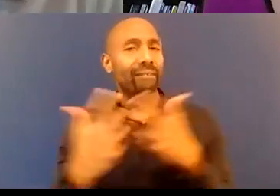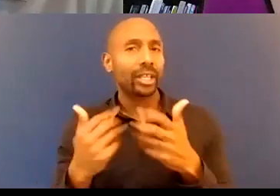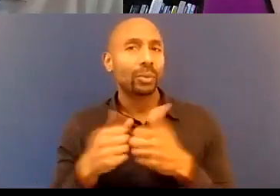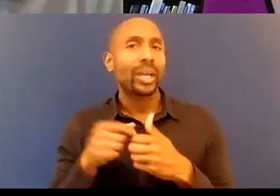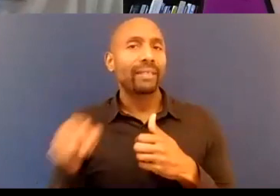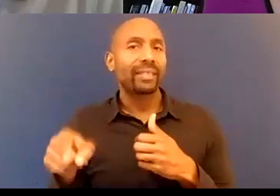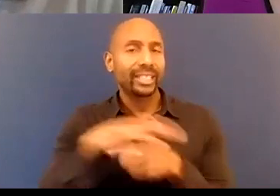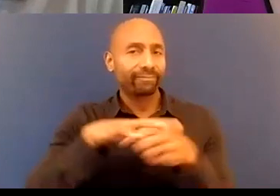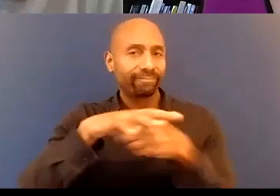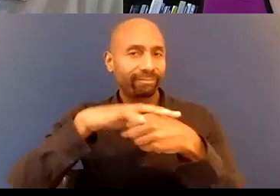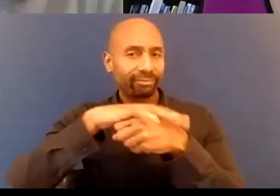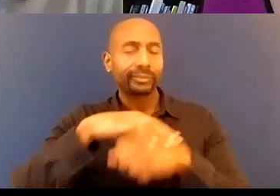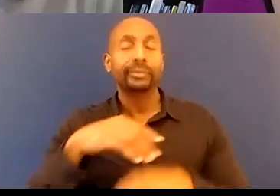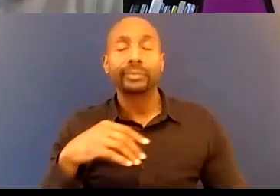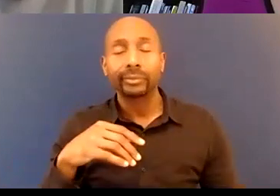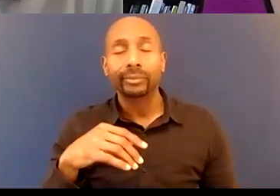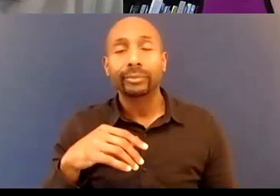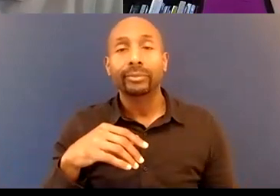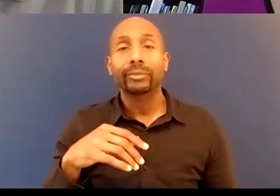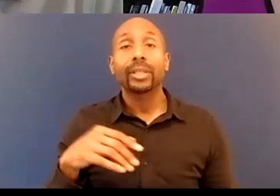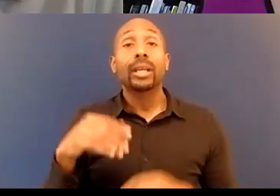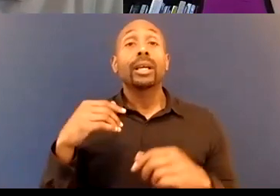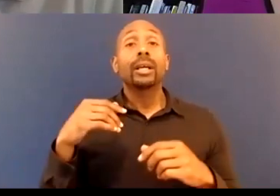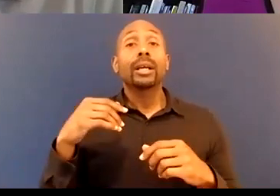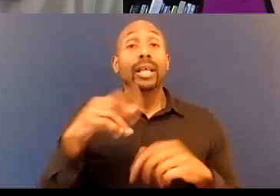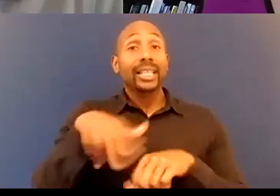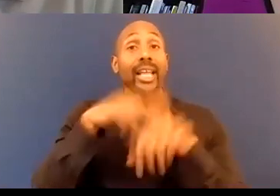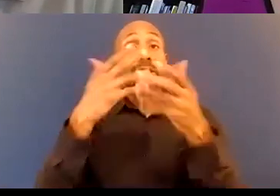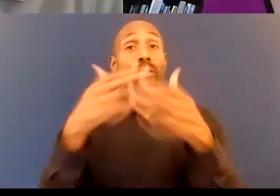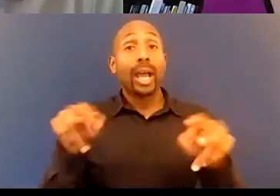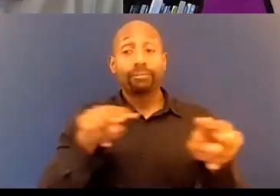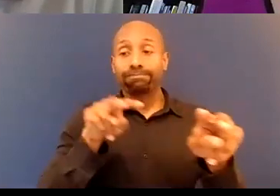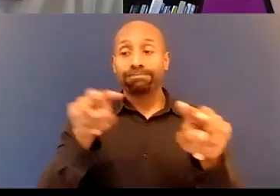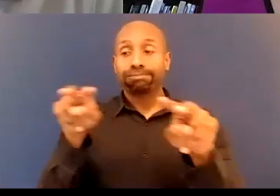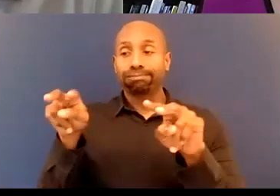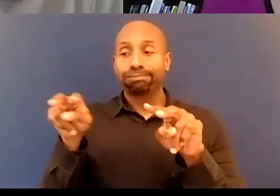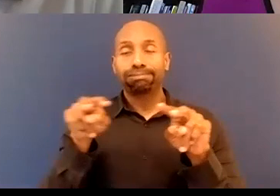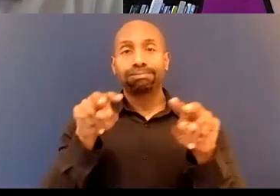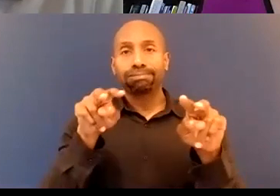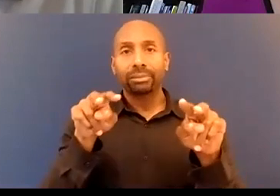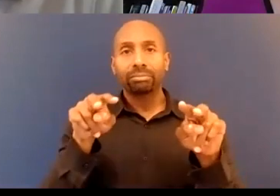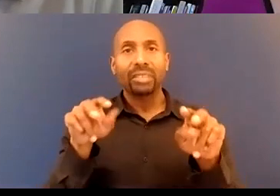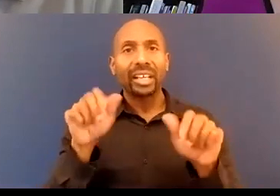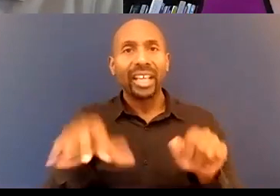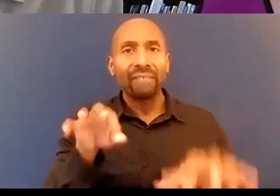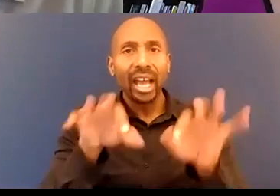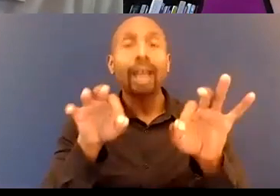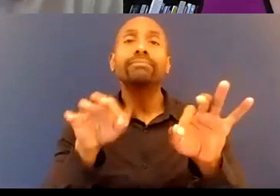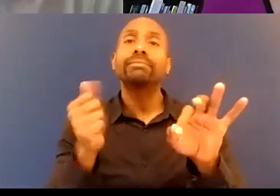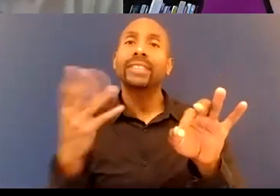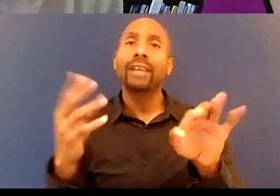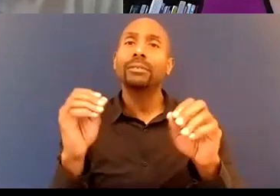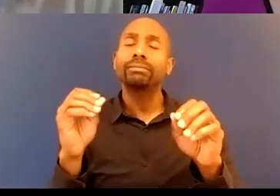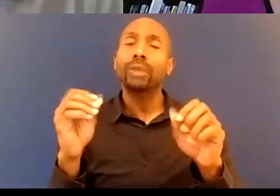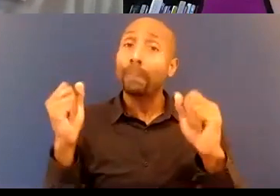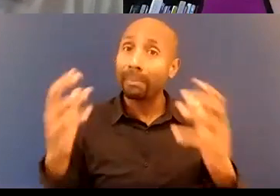um you know if we look across the country we find a number of agencies that truly get it uh they are very you know proactive they